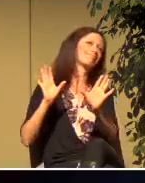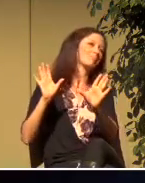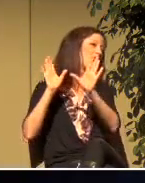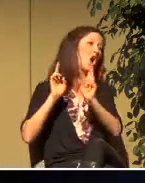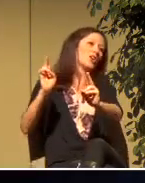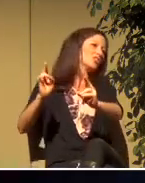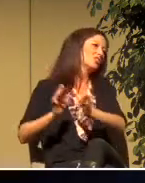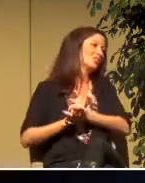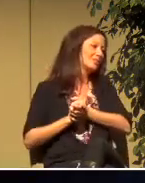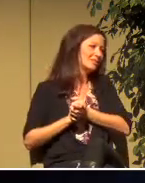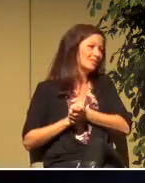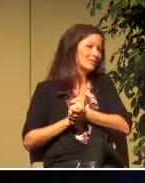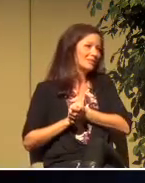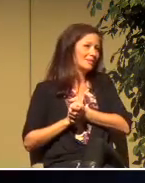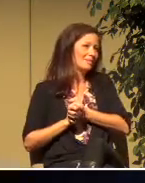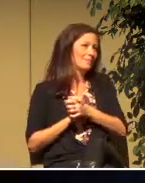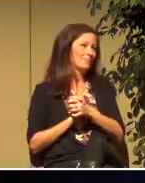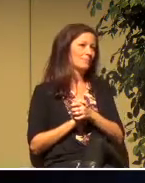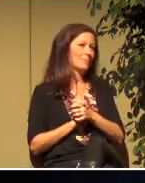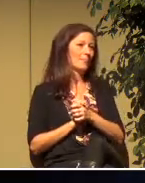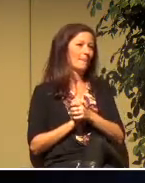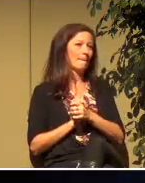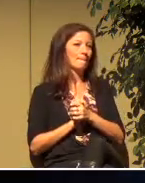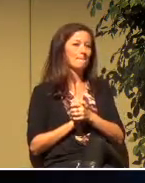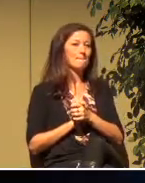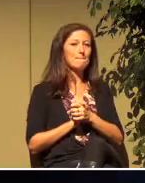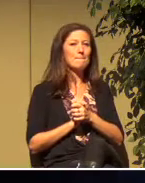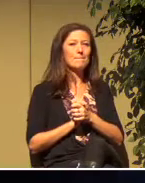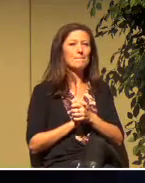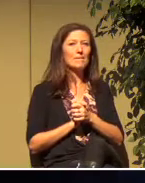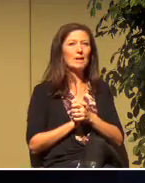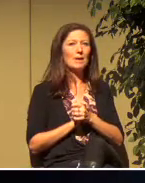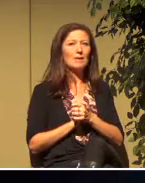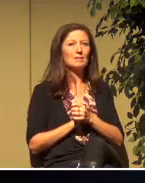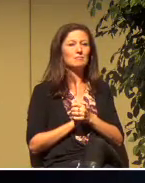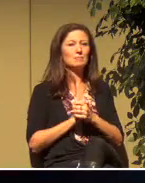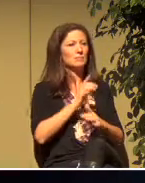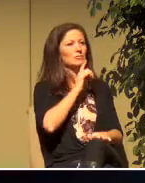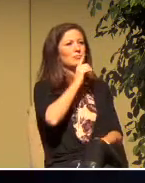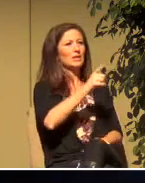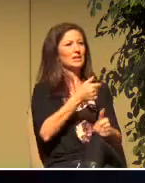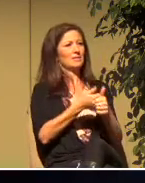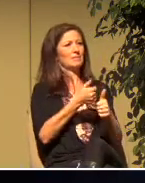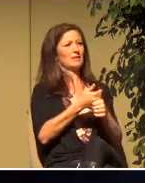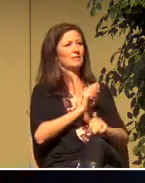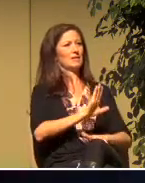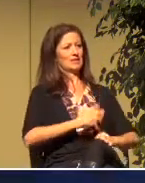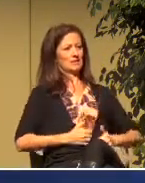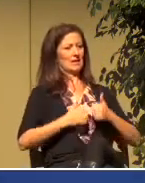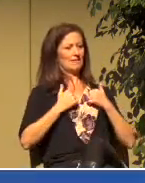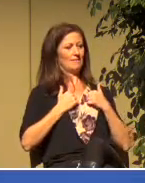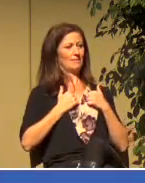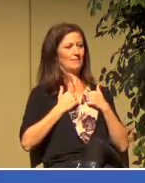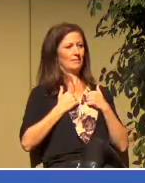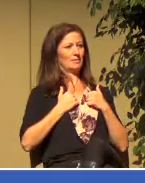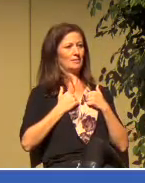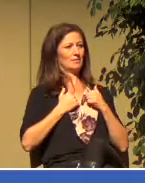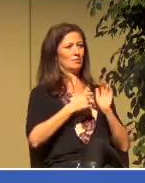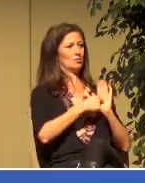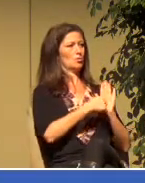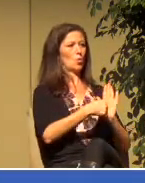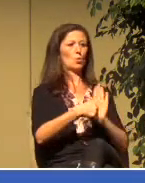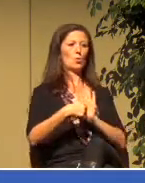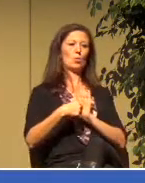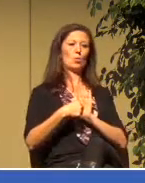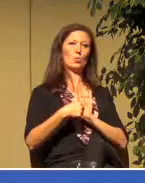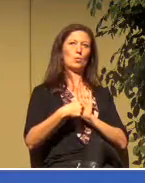without even saying anything he was almost like a living testimony of the power of God.